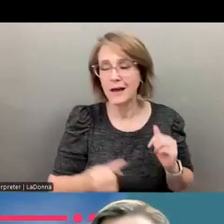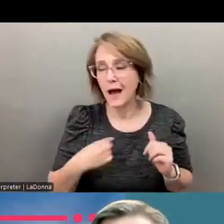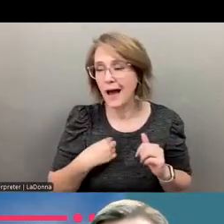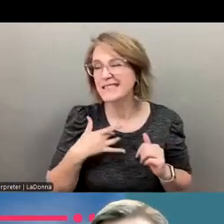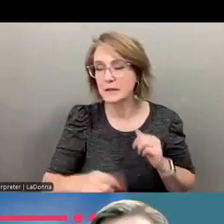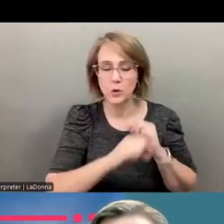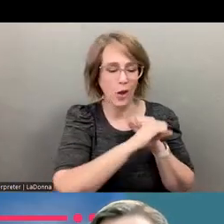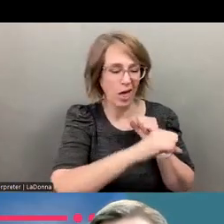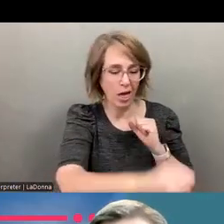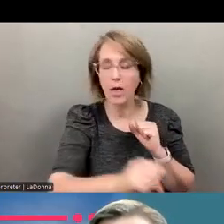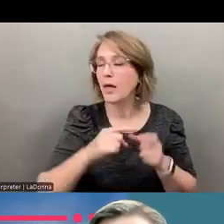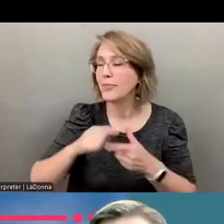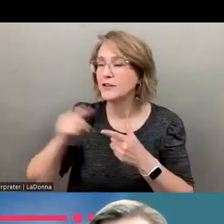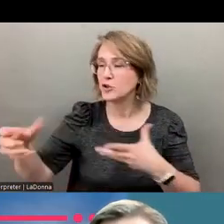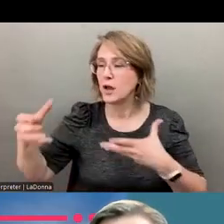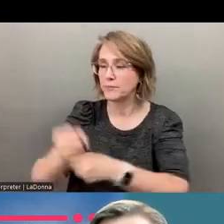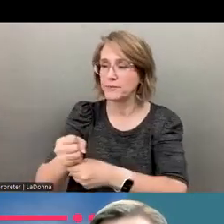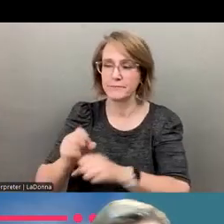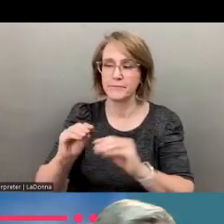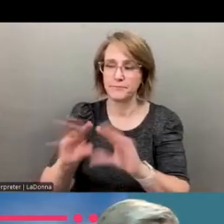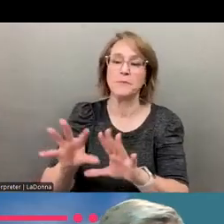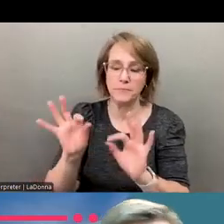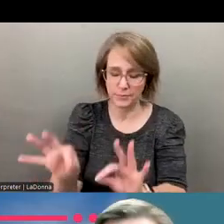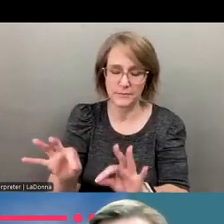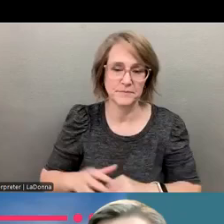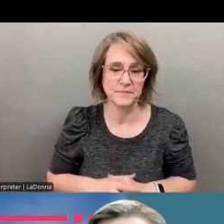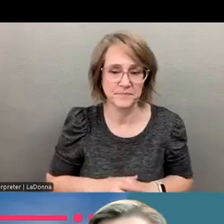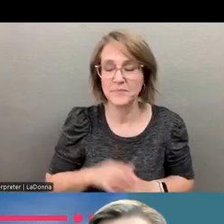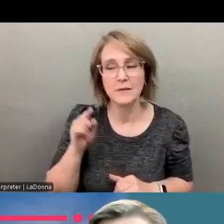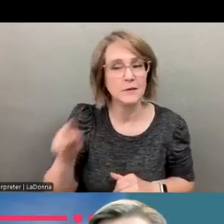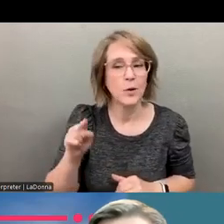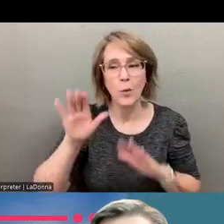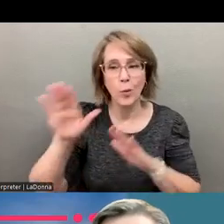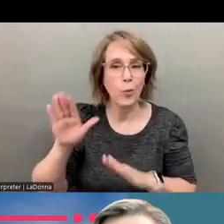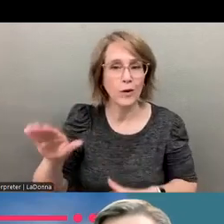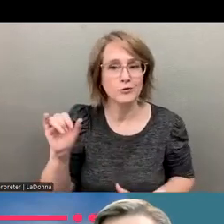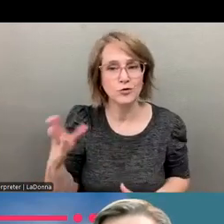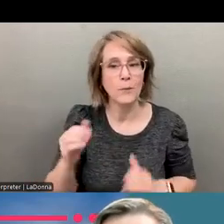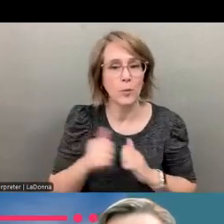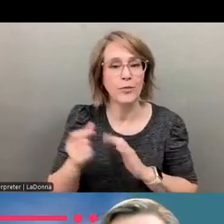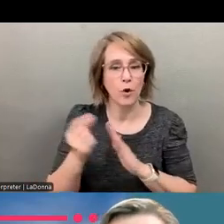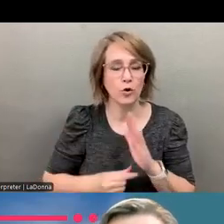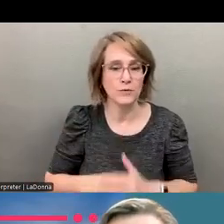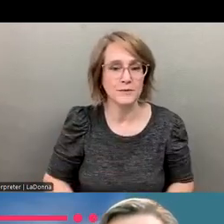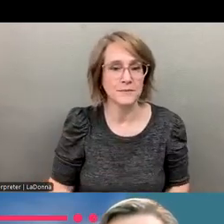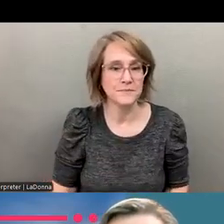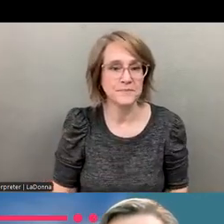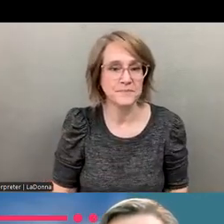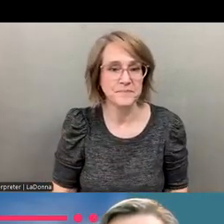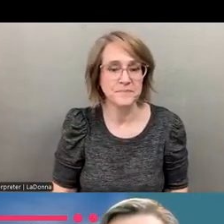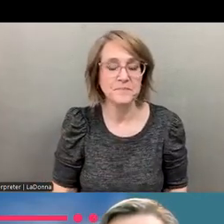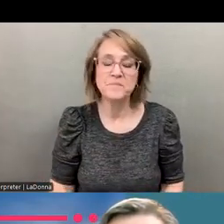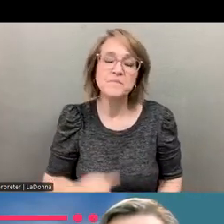and then she made something that's incredibly thoughtful. So she does a wonderful job with, um, you know, I,